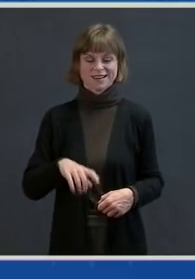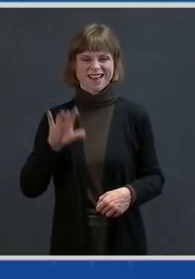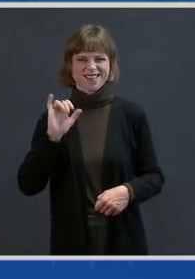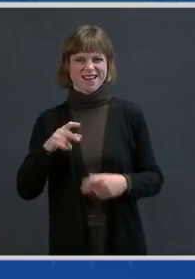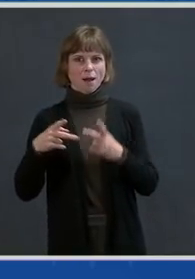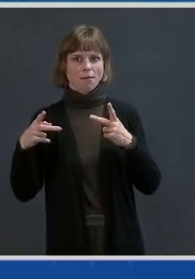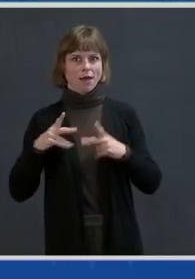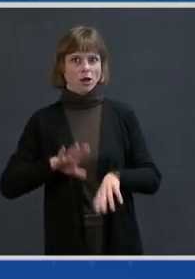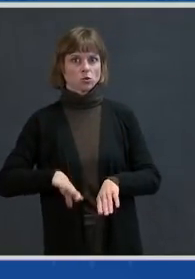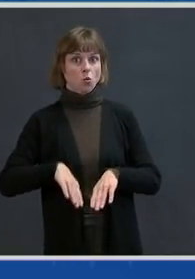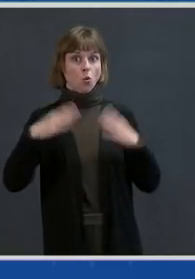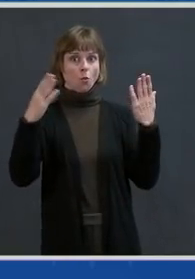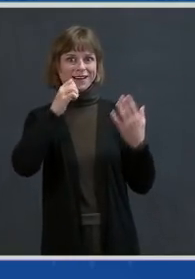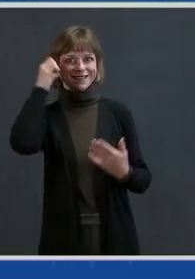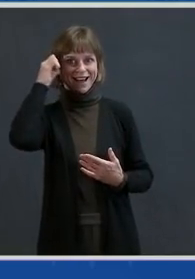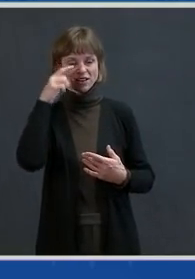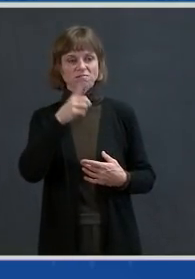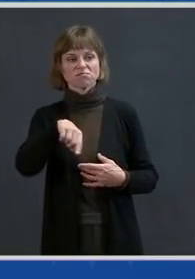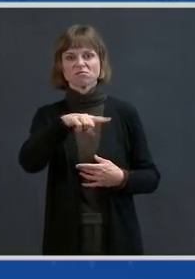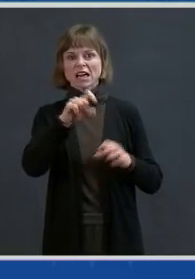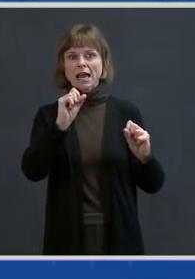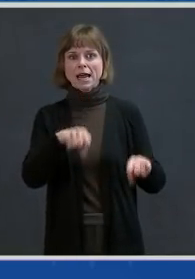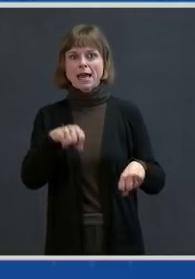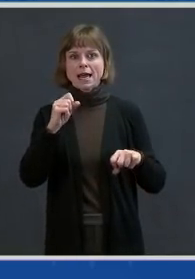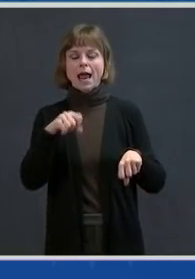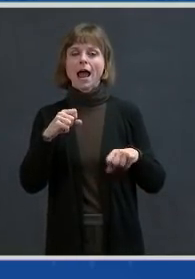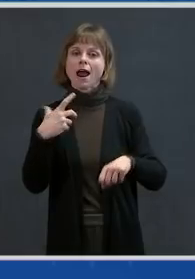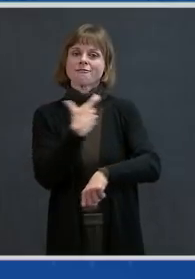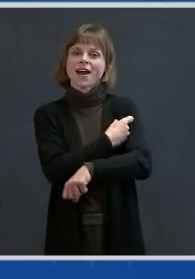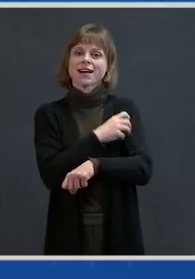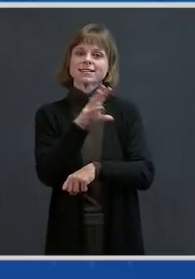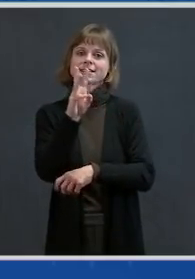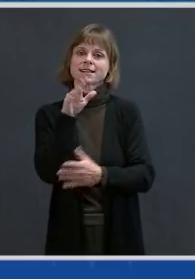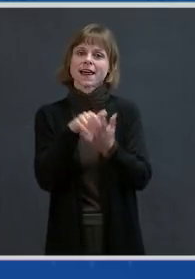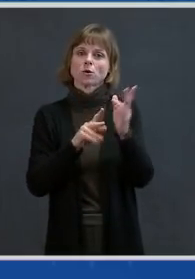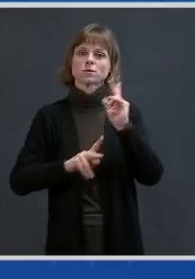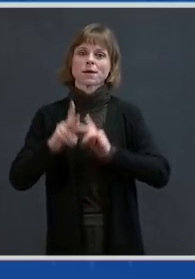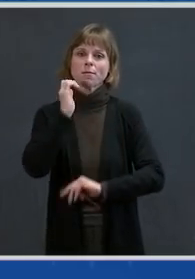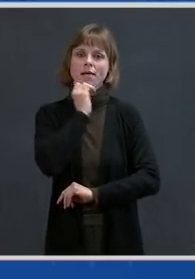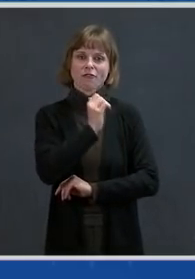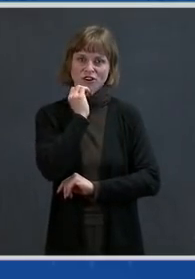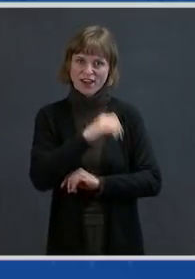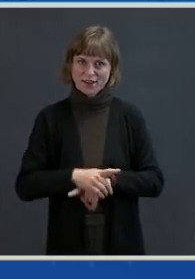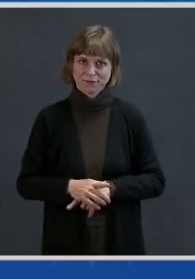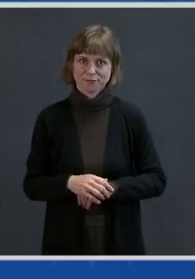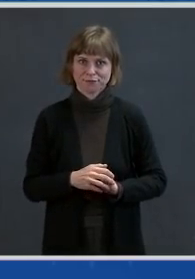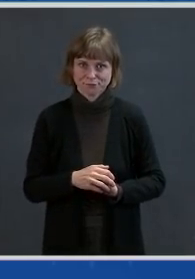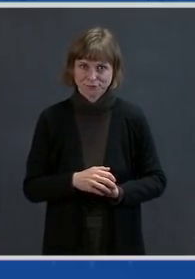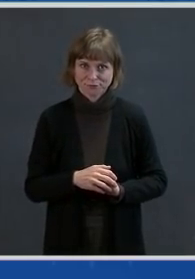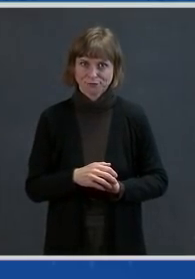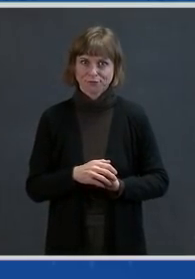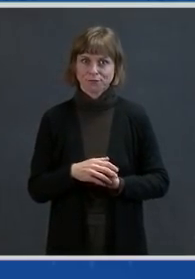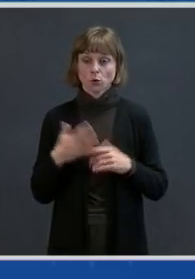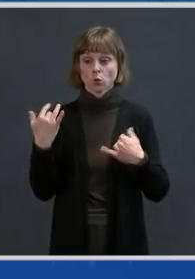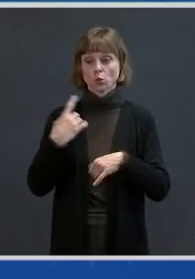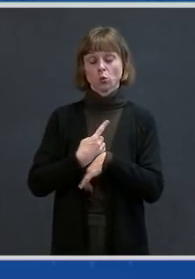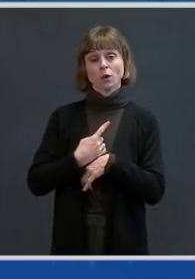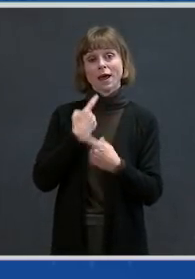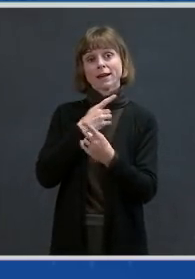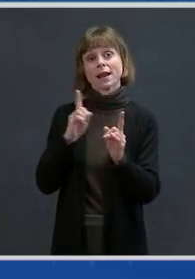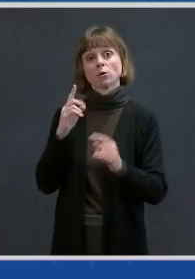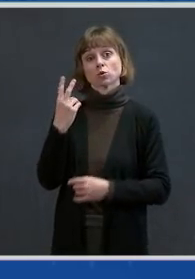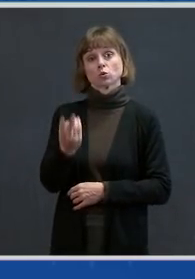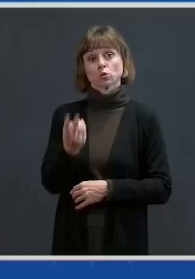and has the capacity to vaccinate 6,000 people per day. And today, we're announcing two new federal vaccination sites,